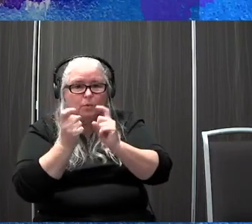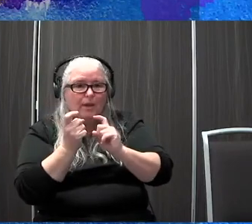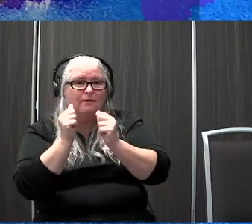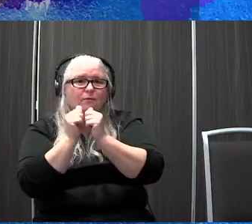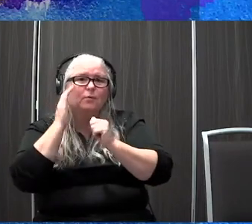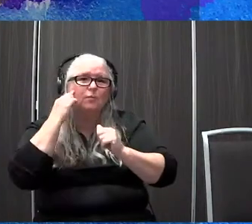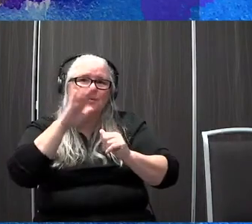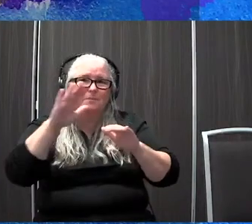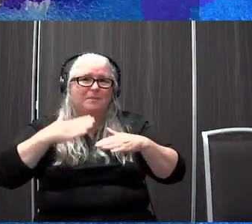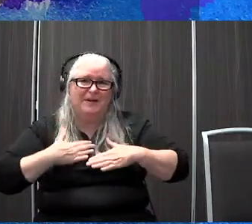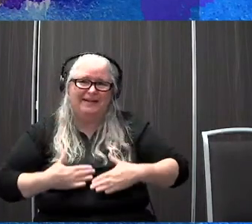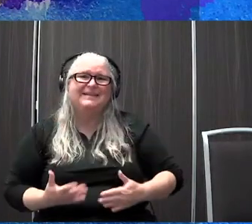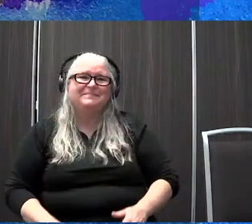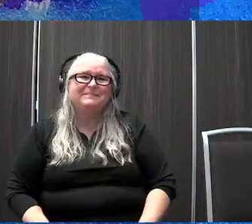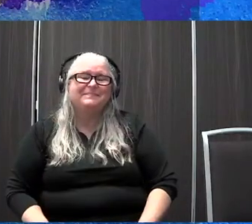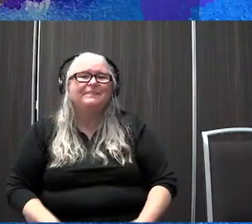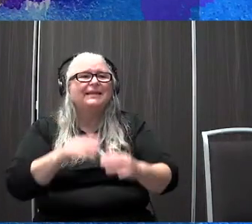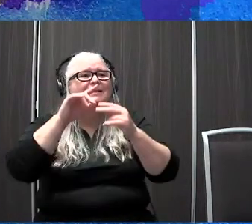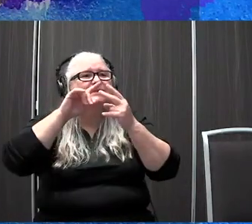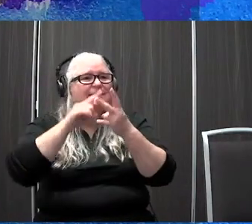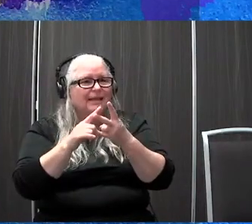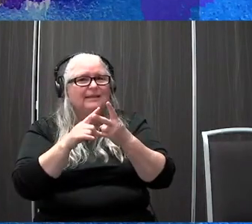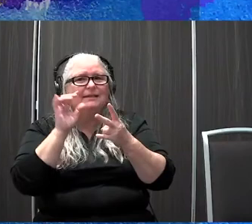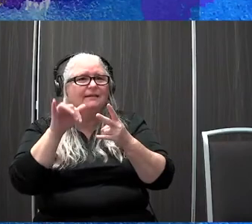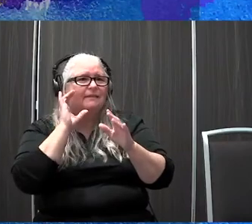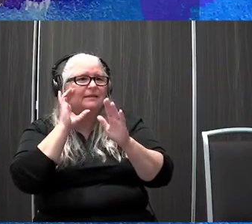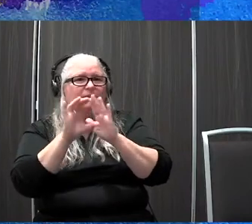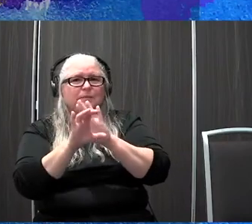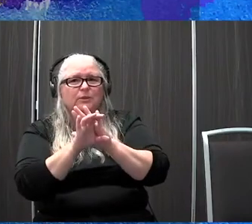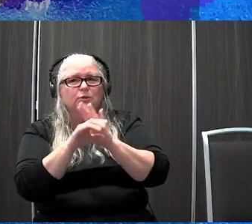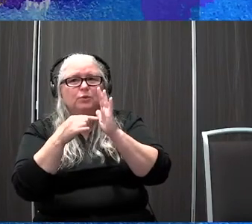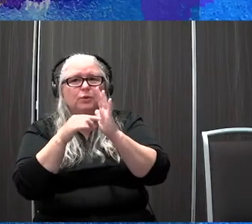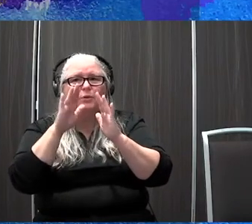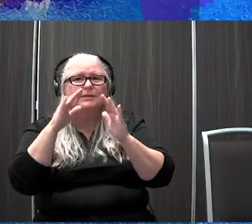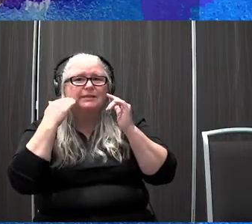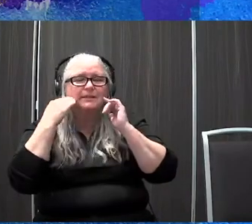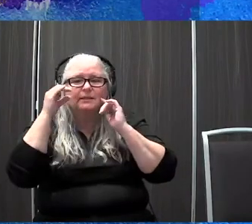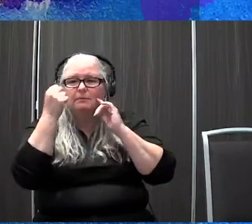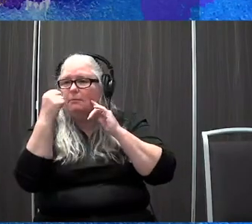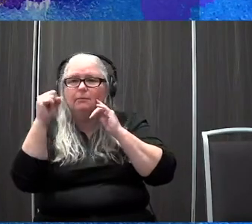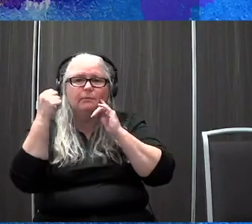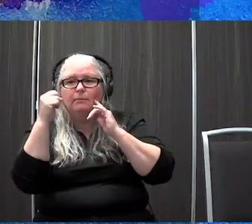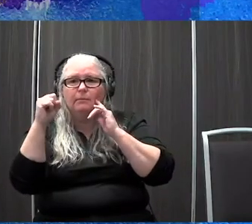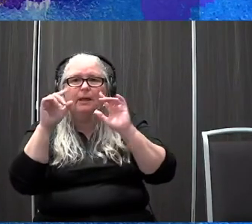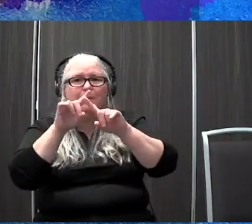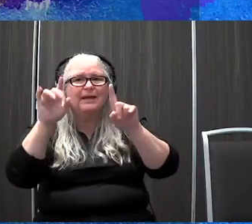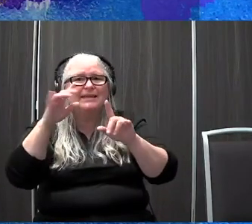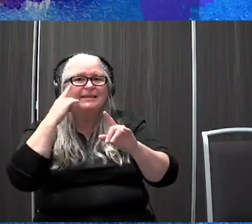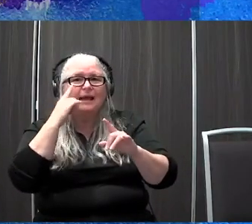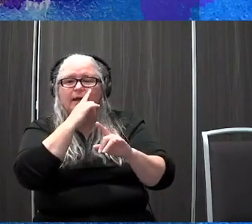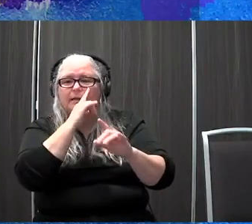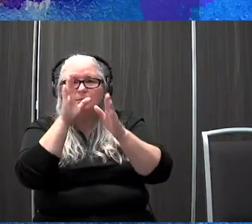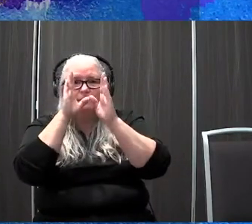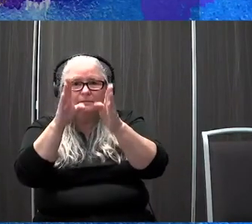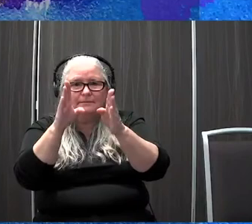Second, this picture shows a man shaking his head and keeping his eyes, hopefully still. And what we also know again, is that our little